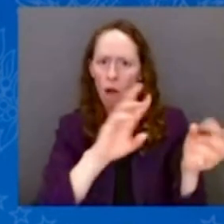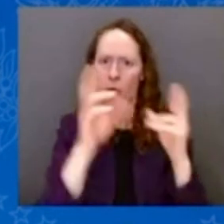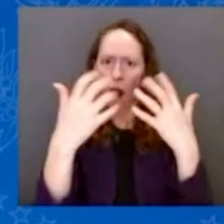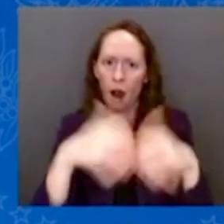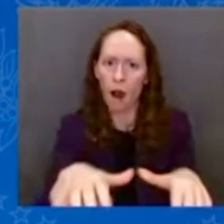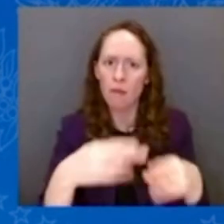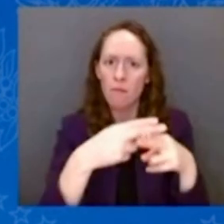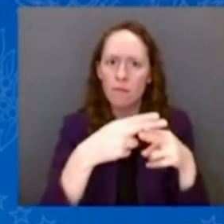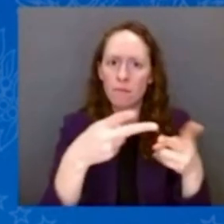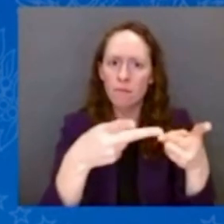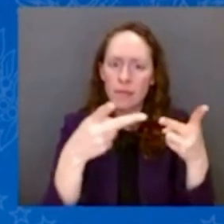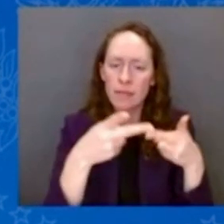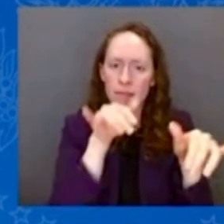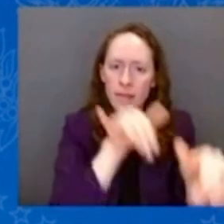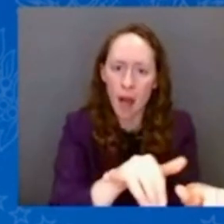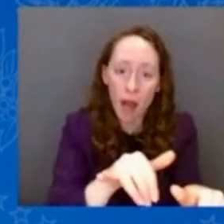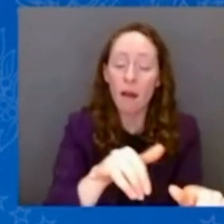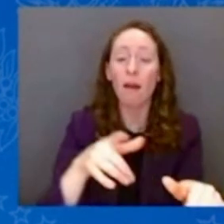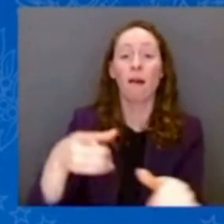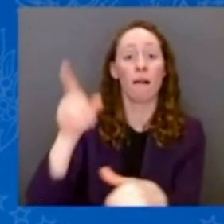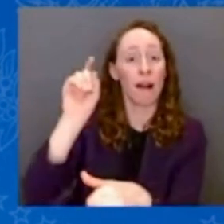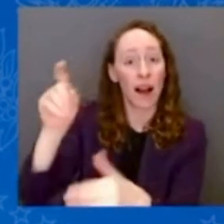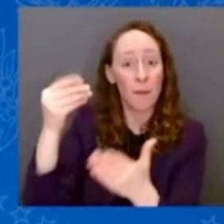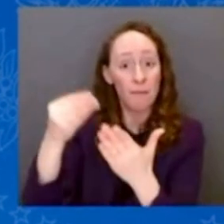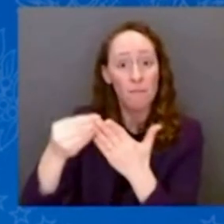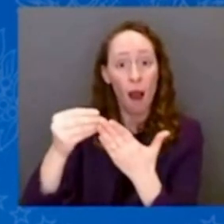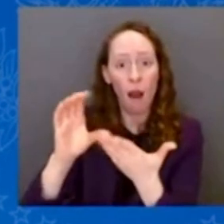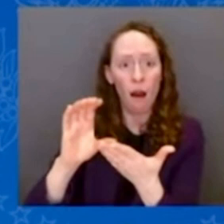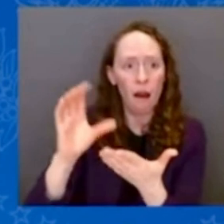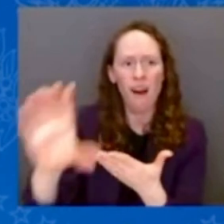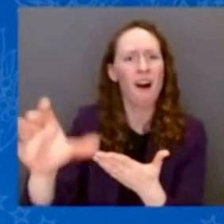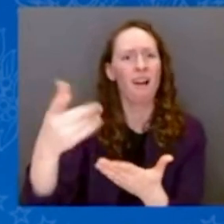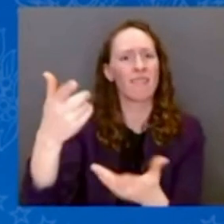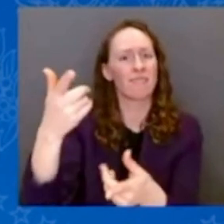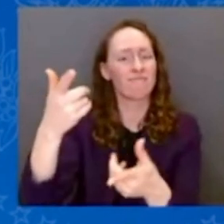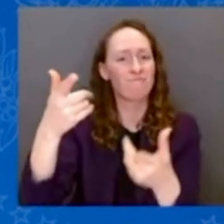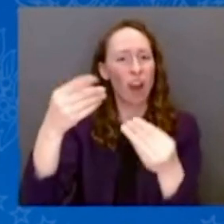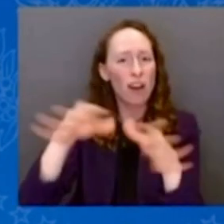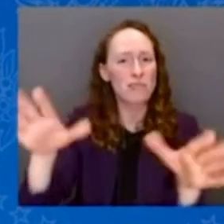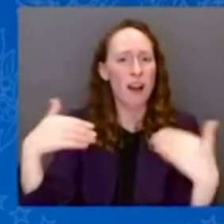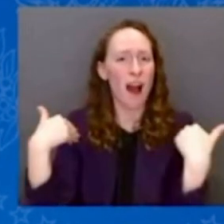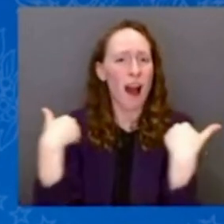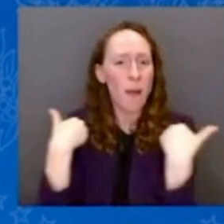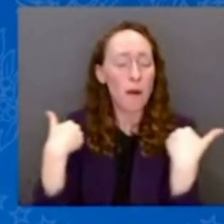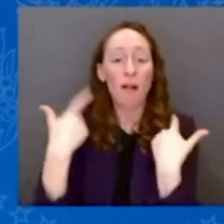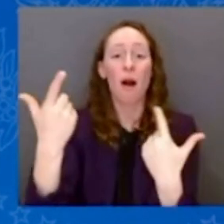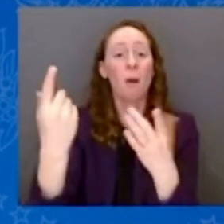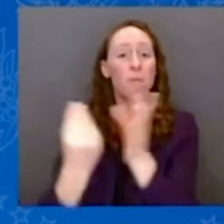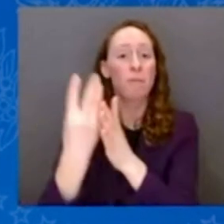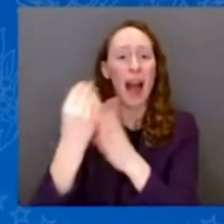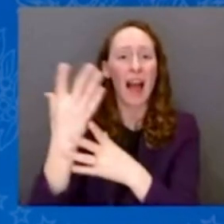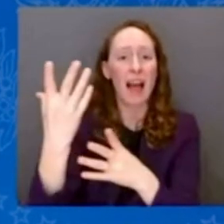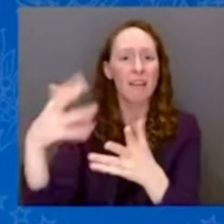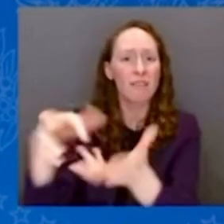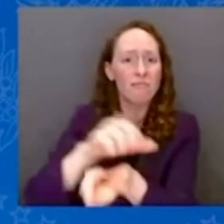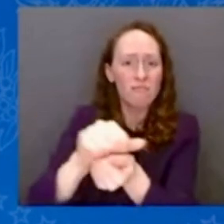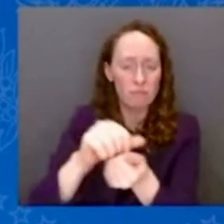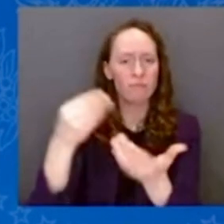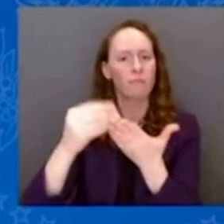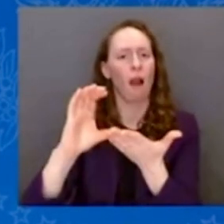livestock. The Small Business Administration is here, helping business get low-interest loans to recover and to rebuild.